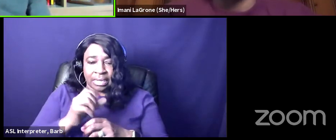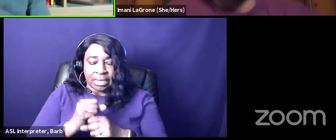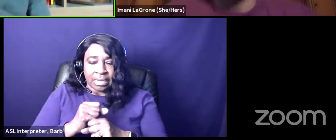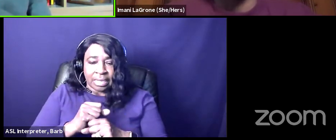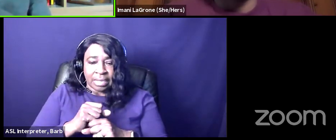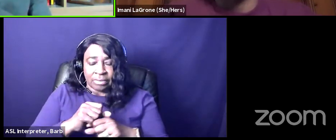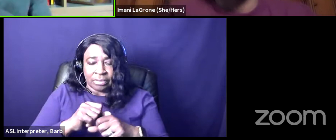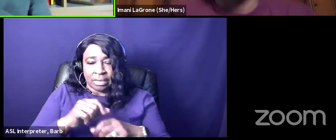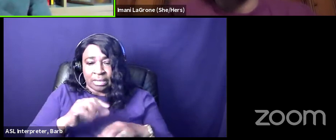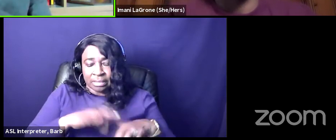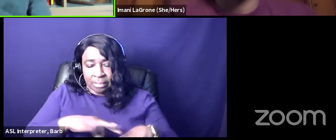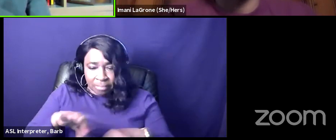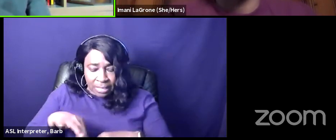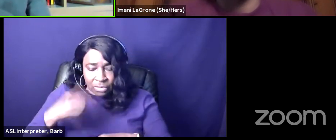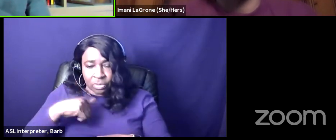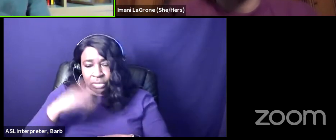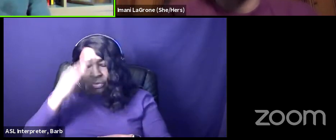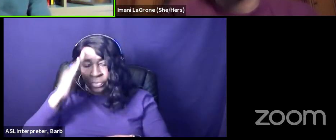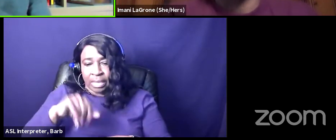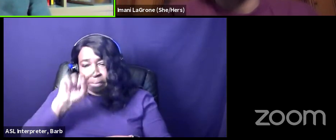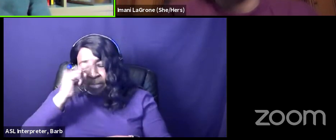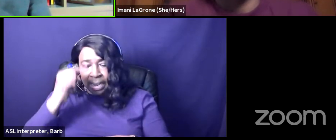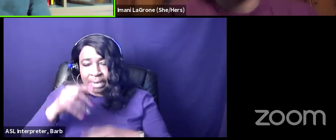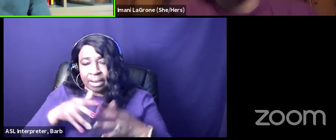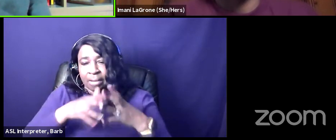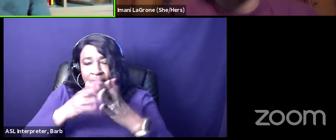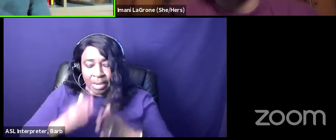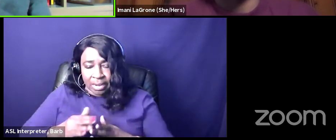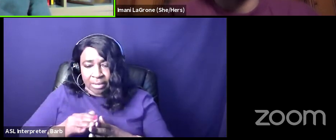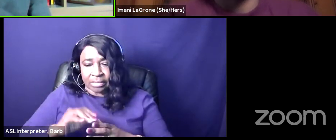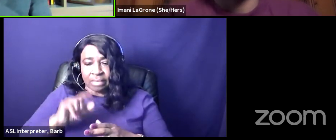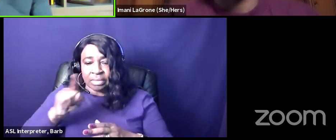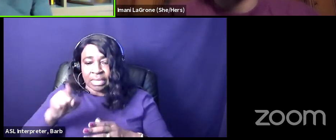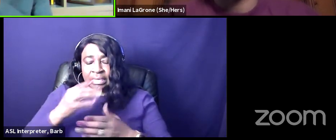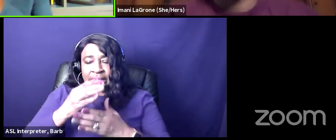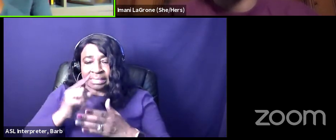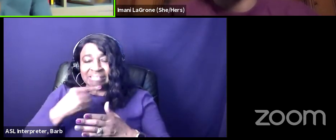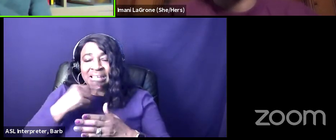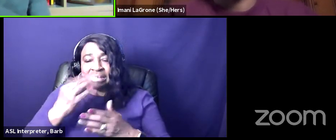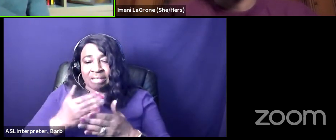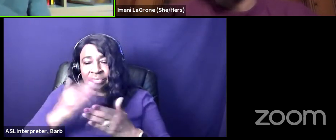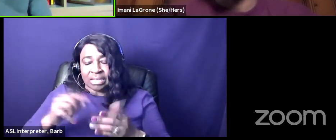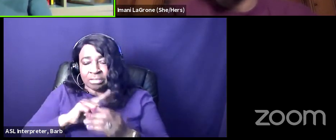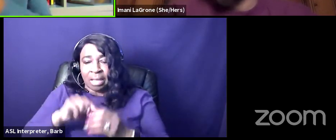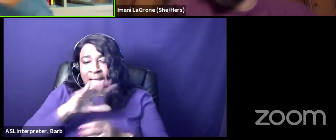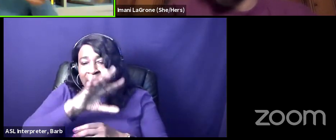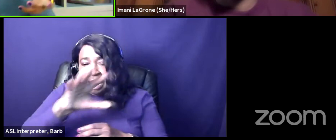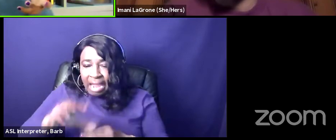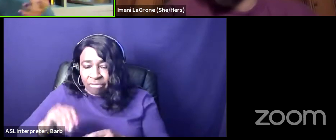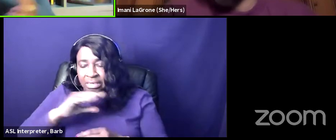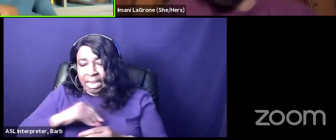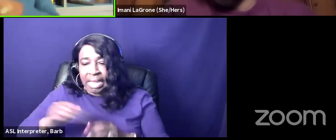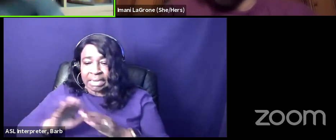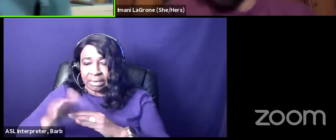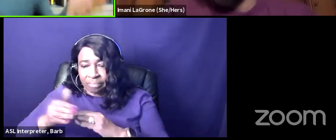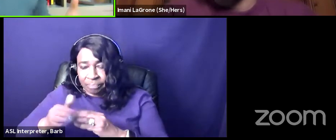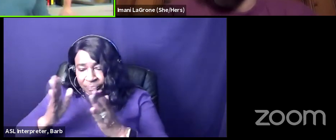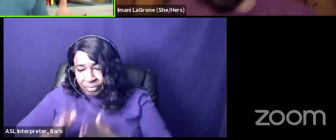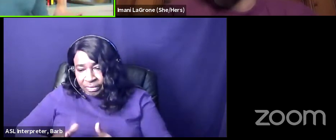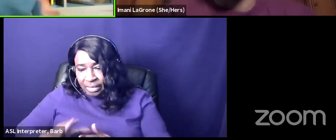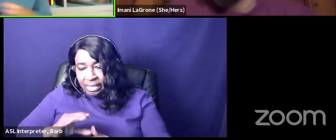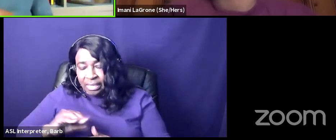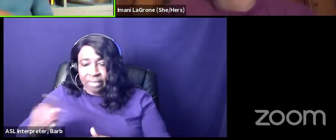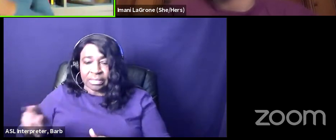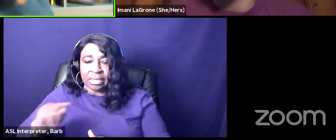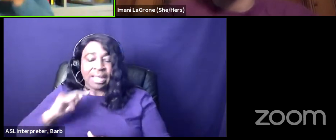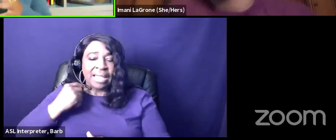americans we know that black americans said some things about africans and caribbeans right and so you talk to people who like were the one african kid in their all